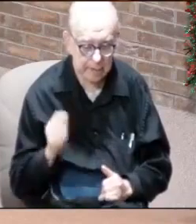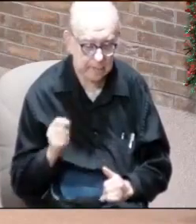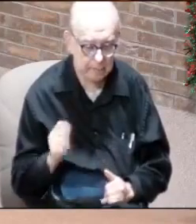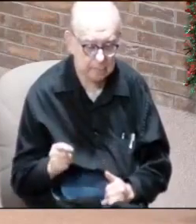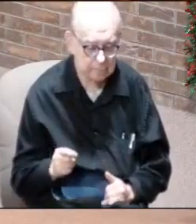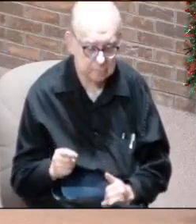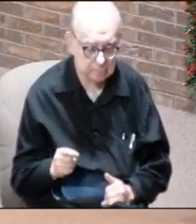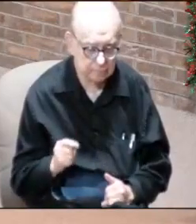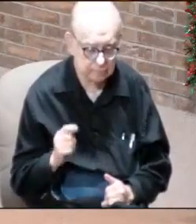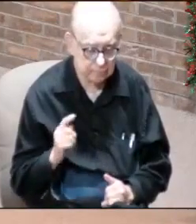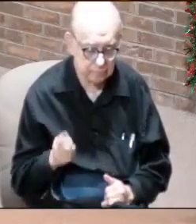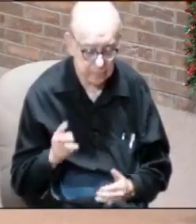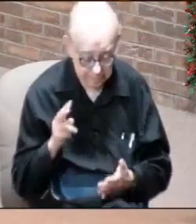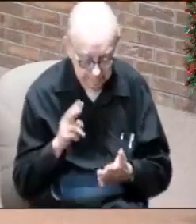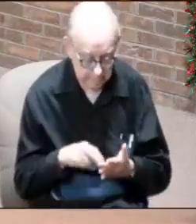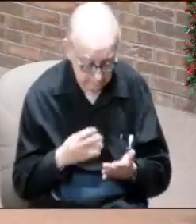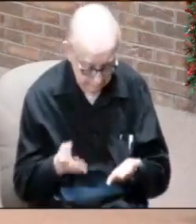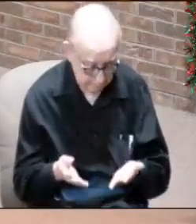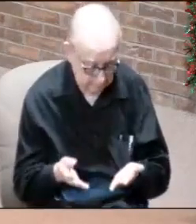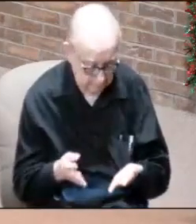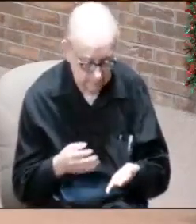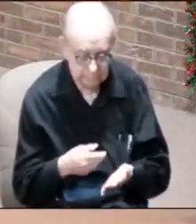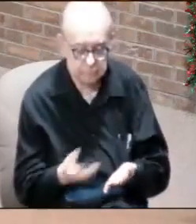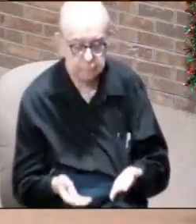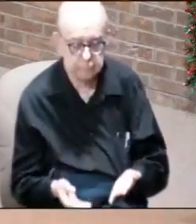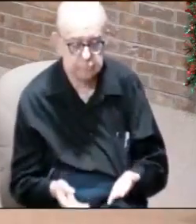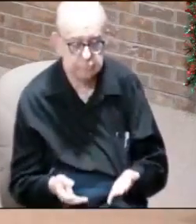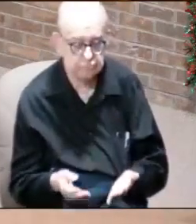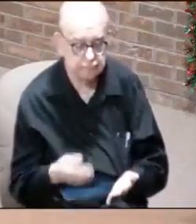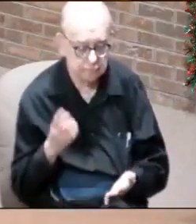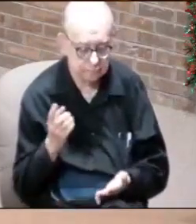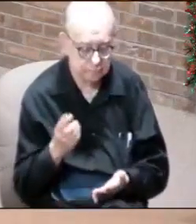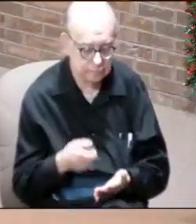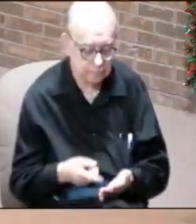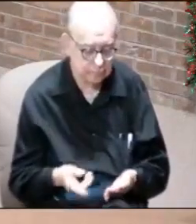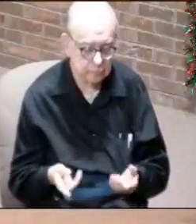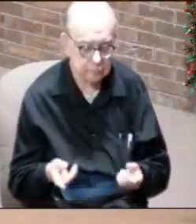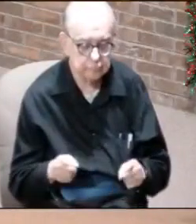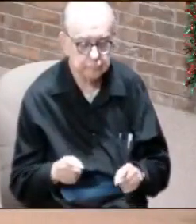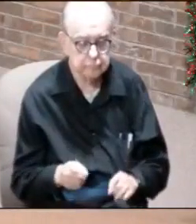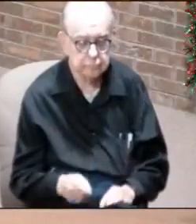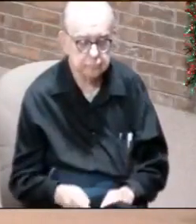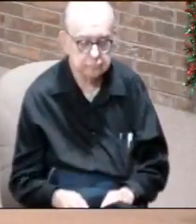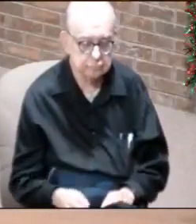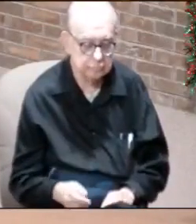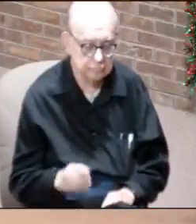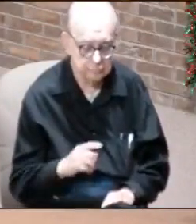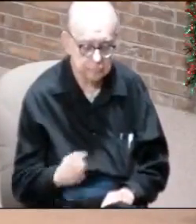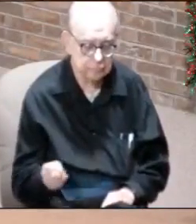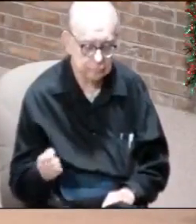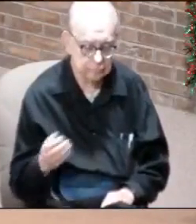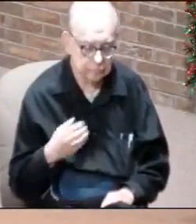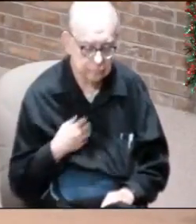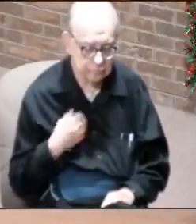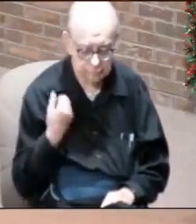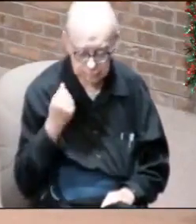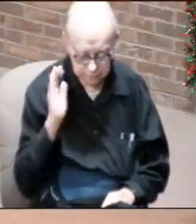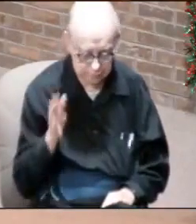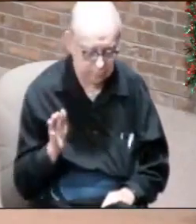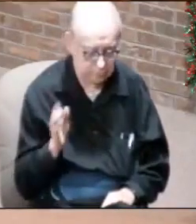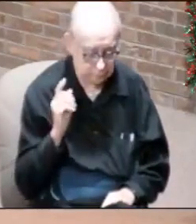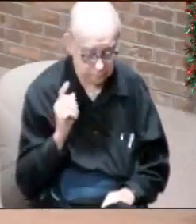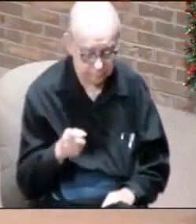And it's going to be read. Here it is. Here it is. Here it is. Here's what's going to happen. For those of you that disobey me,